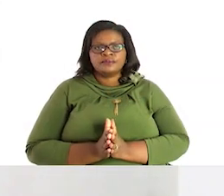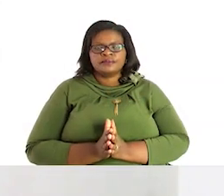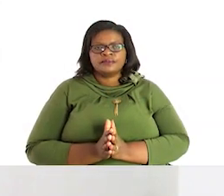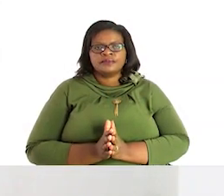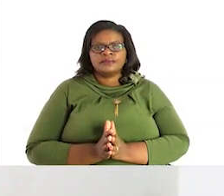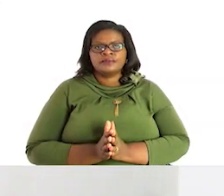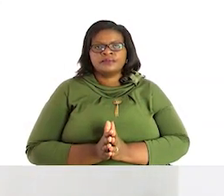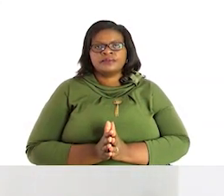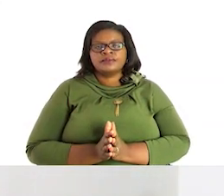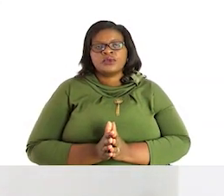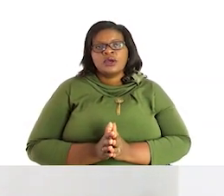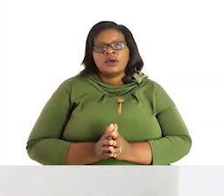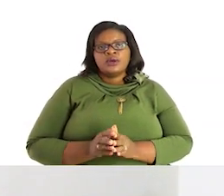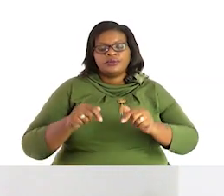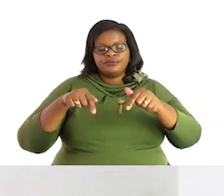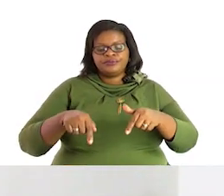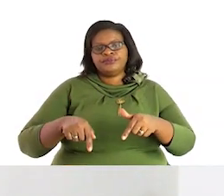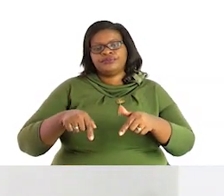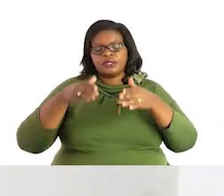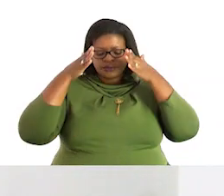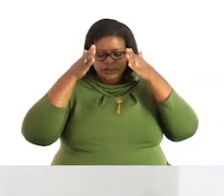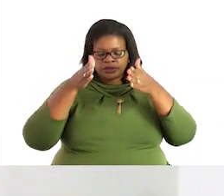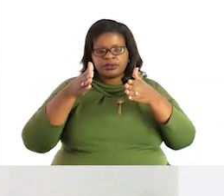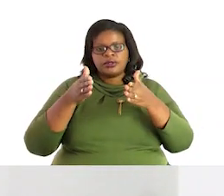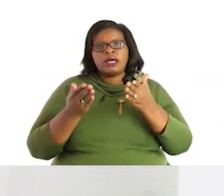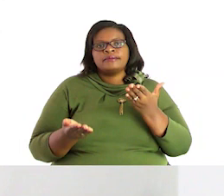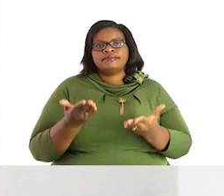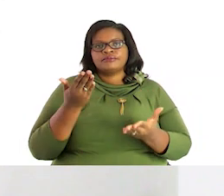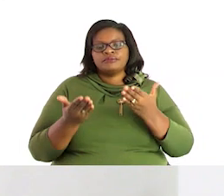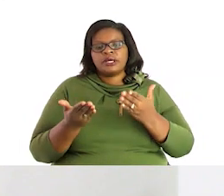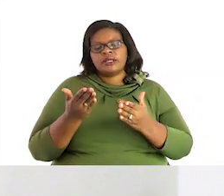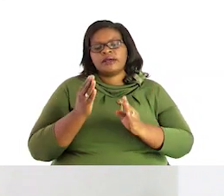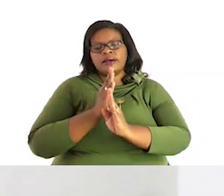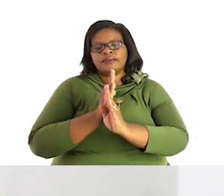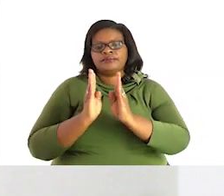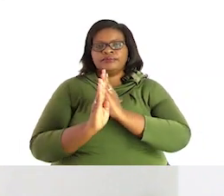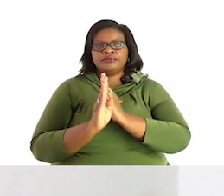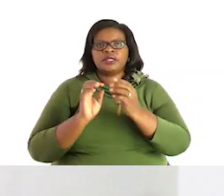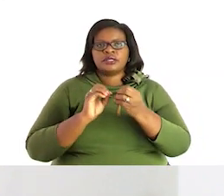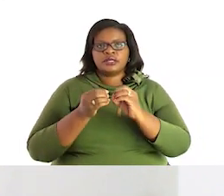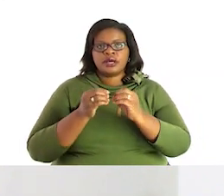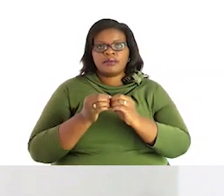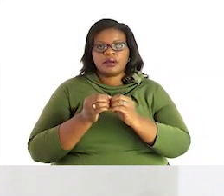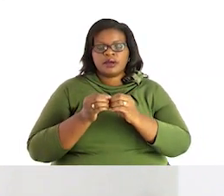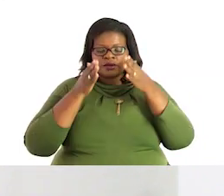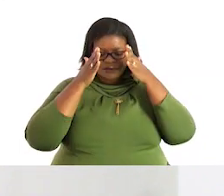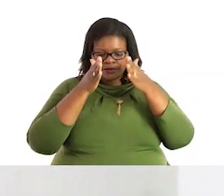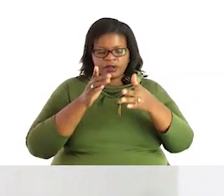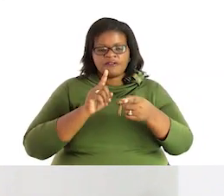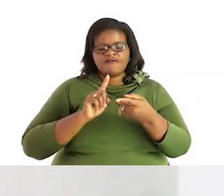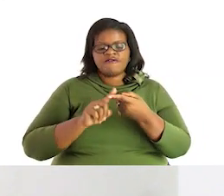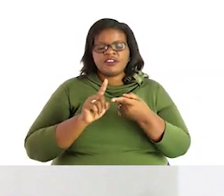Today's lesson is going to focus on comparing and ordering numbers. We are going to start with the comparing numbers.